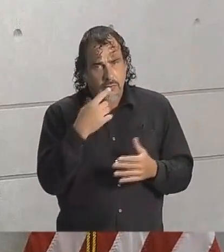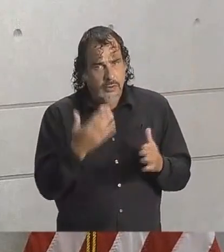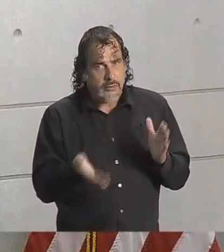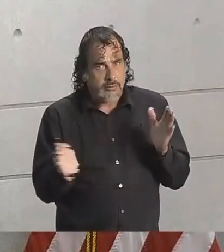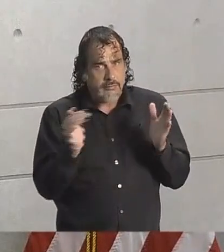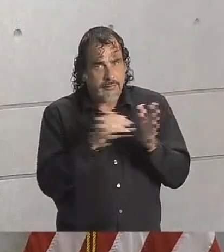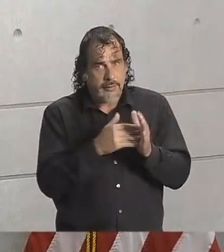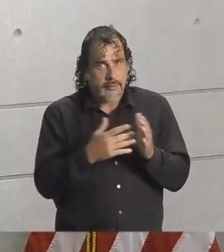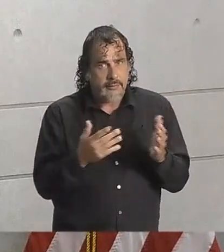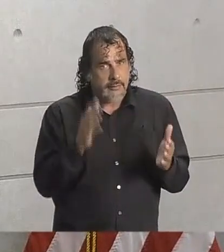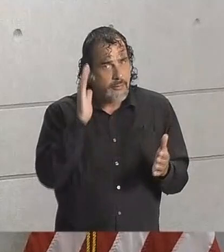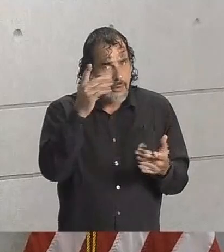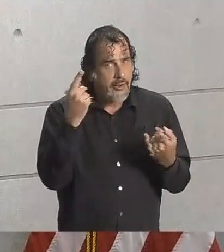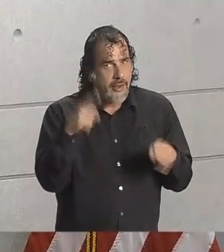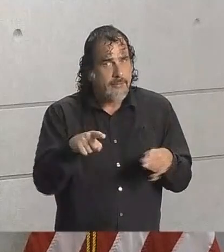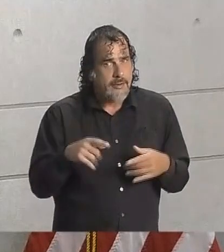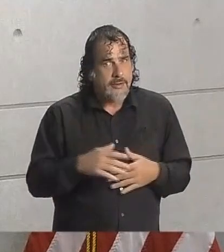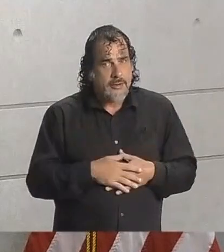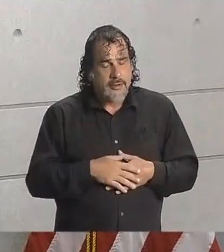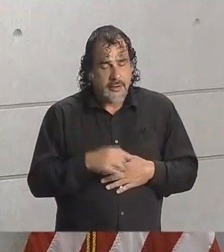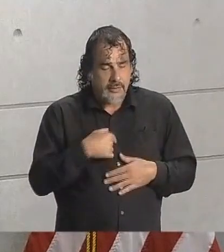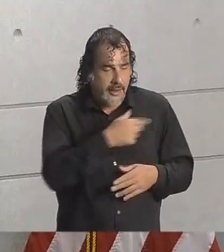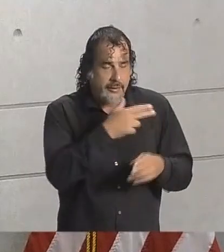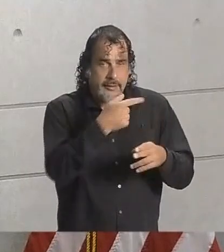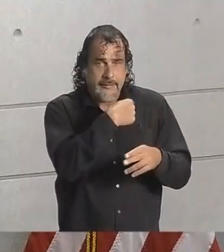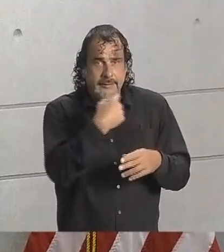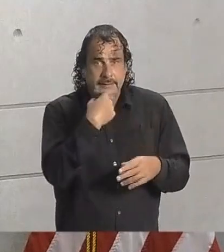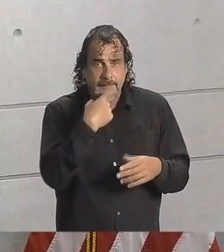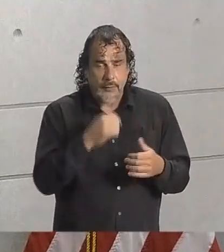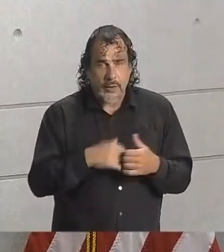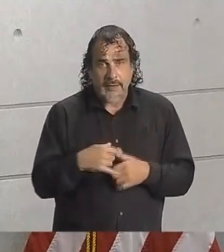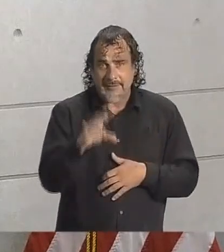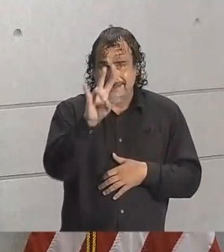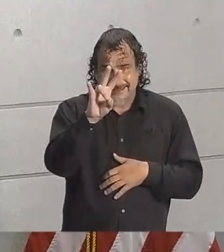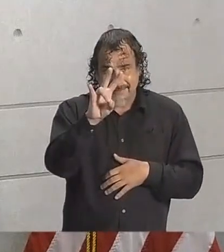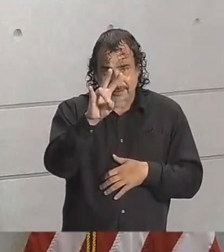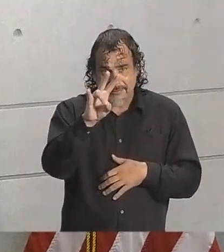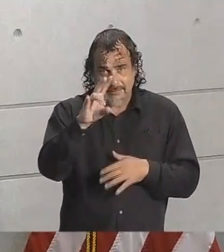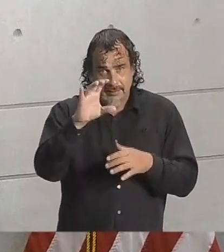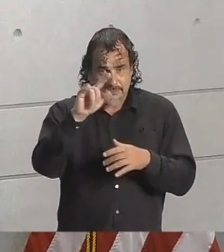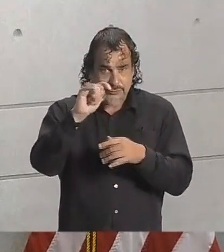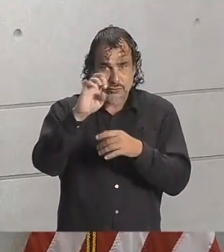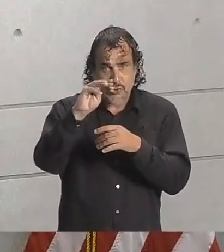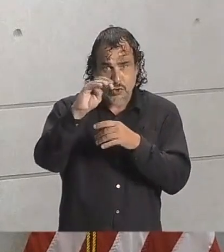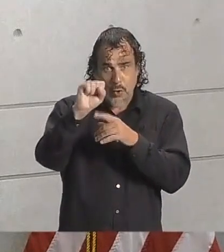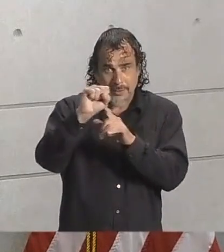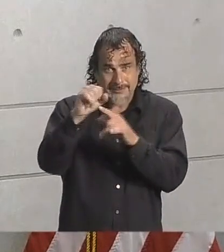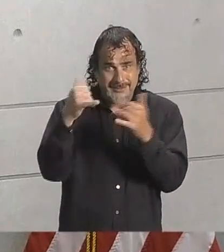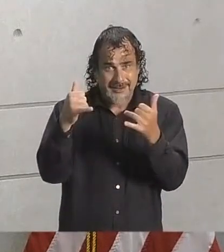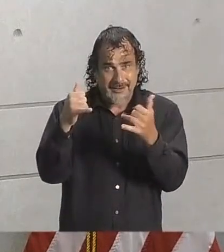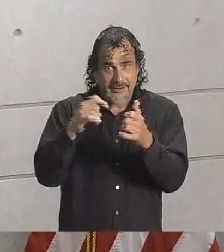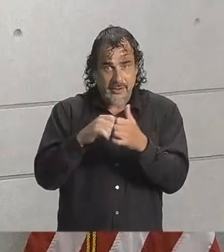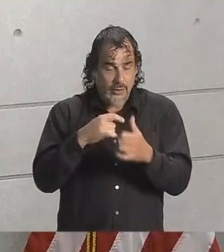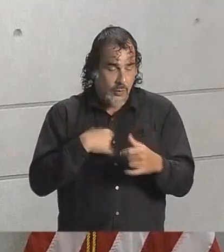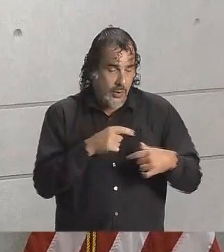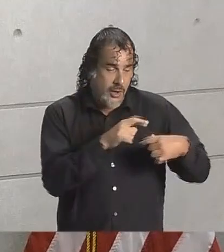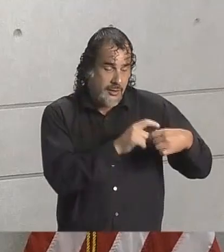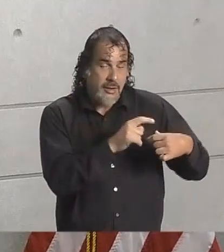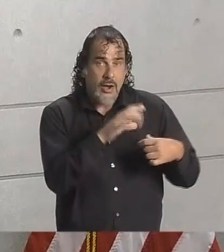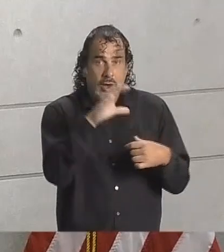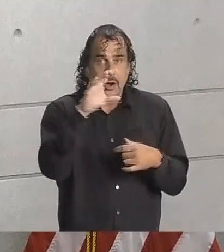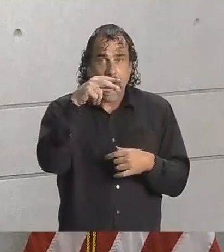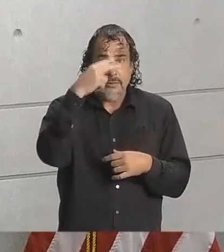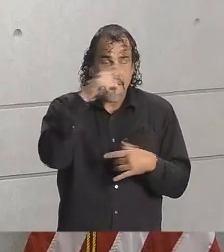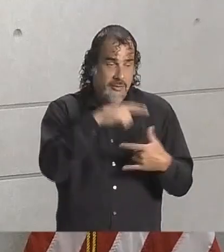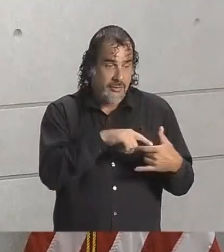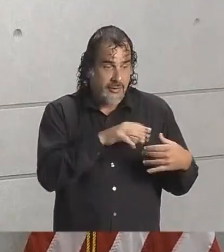As the governor mentioned to you, there are seven systems out there right now, one of which this system in the Bay of Campeche, we could be doing this again